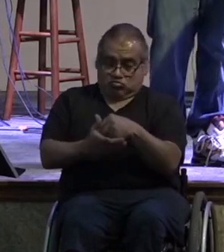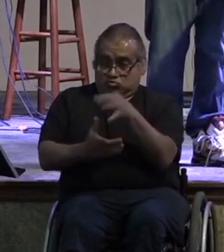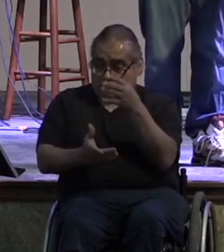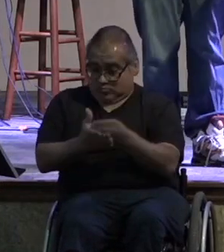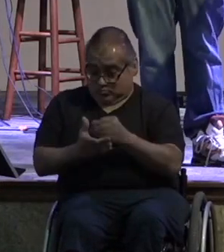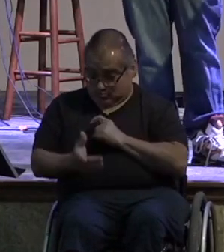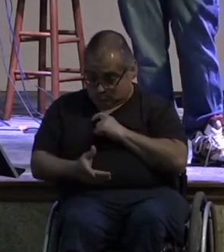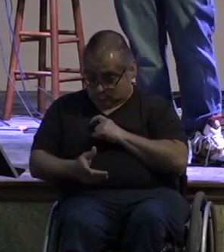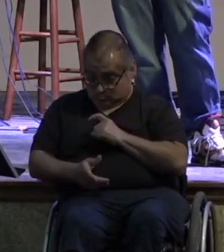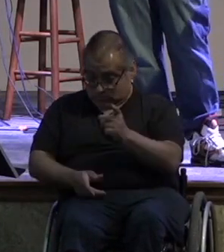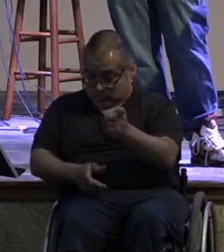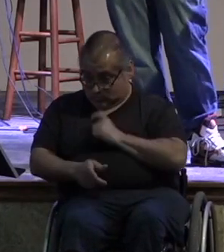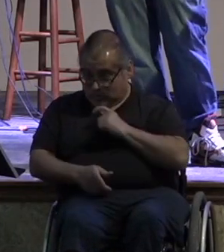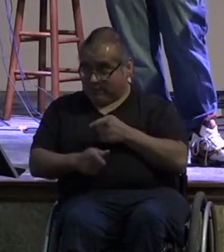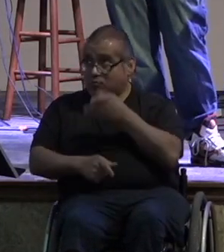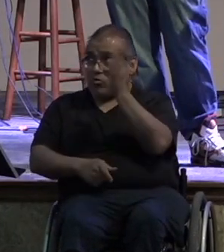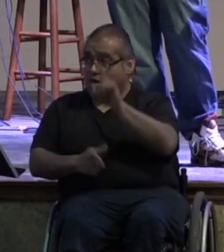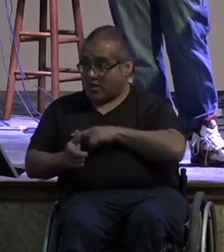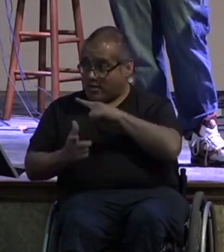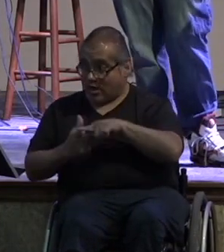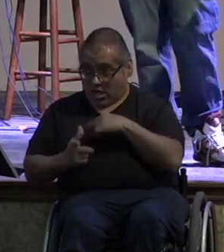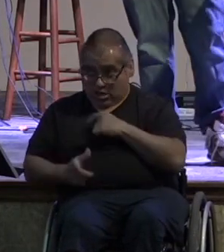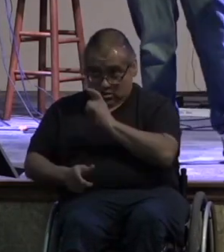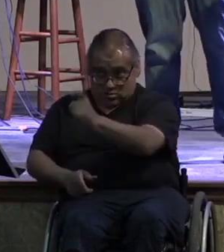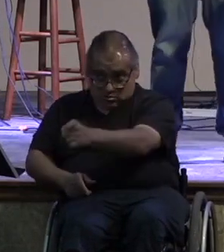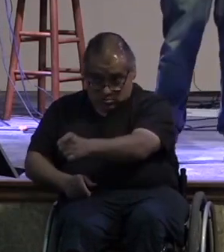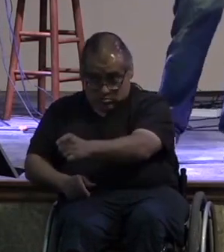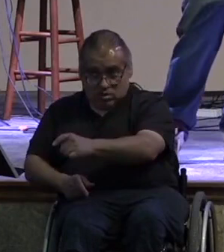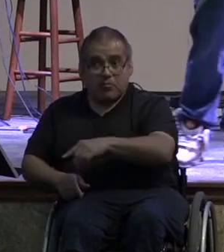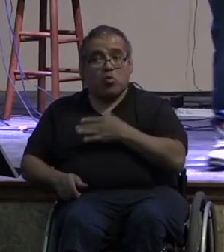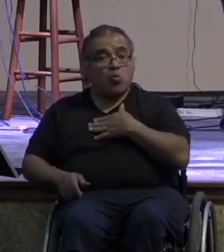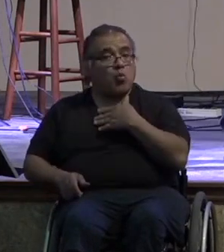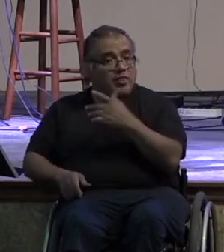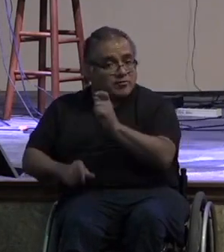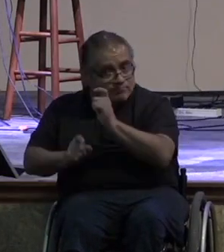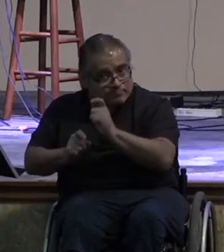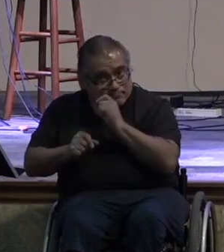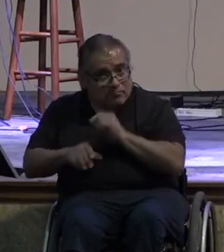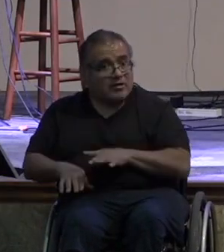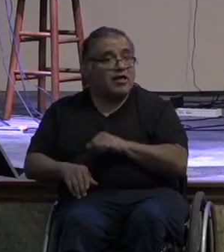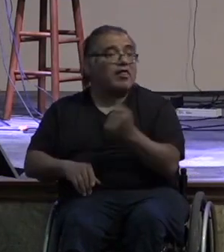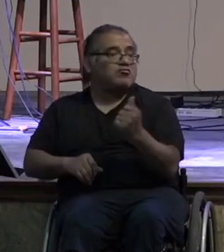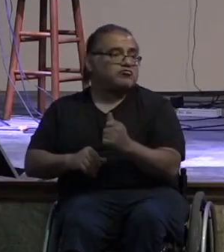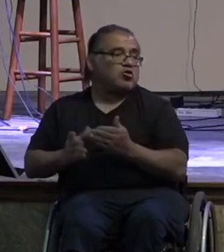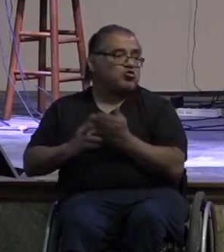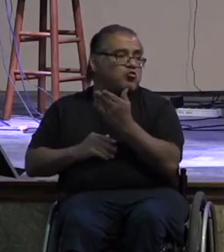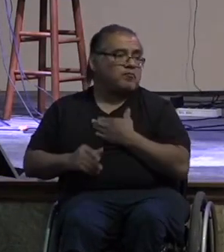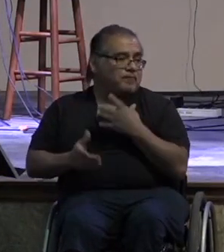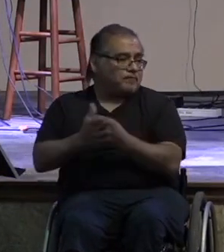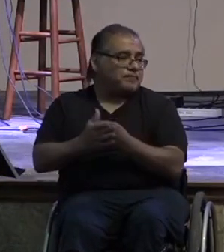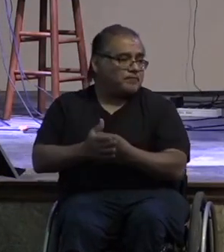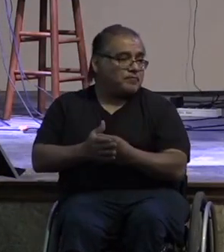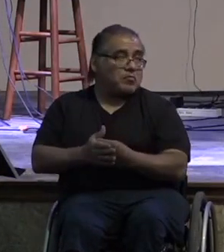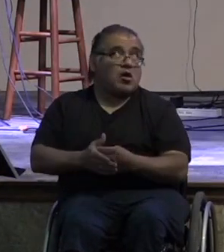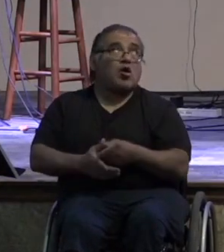if i have extra i need to be willing to bless other people with it that's why god gave it god gave the rich